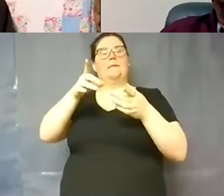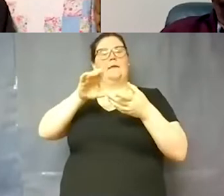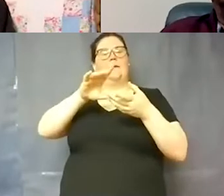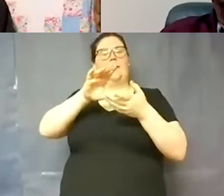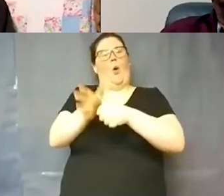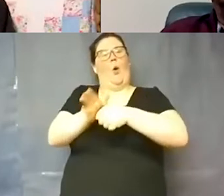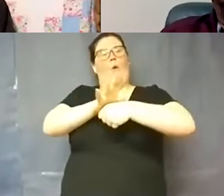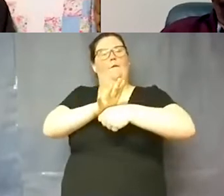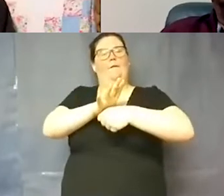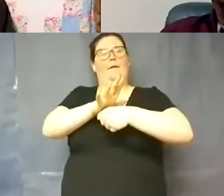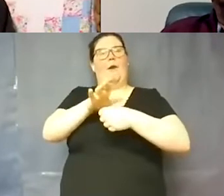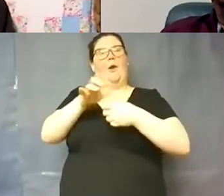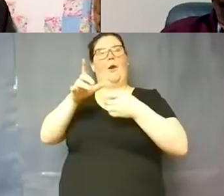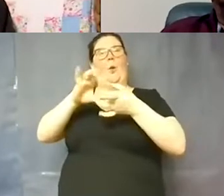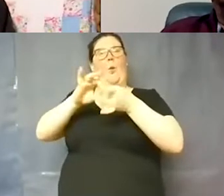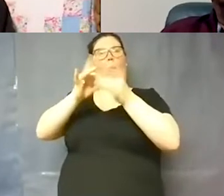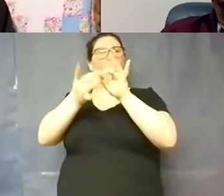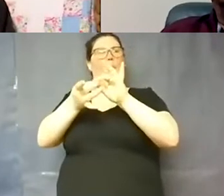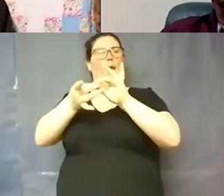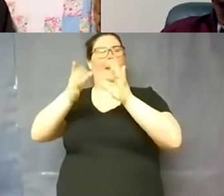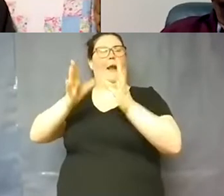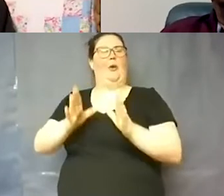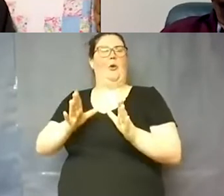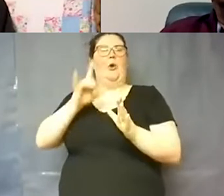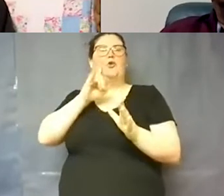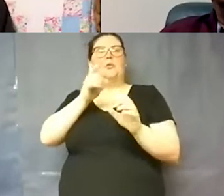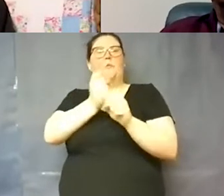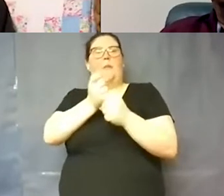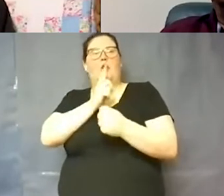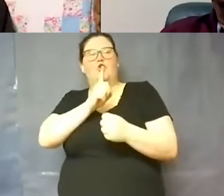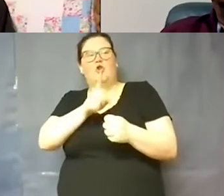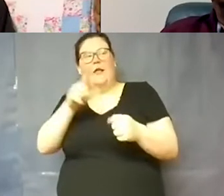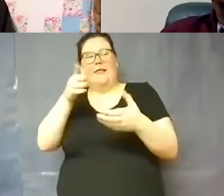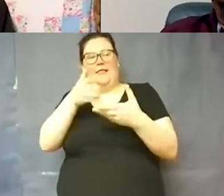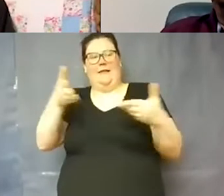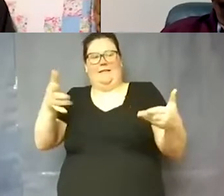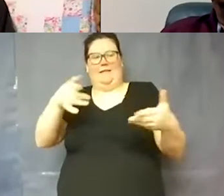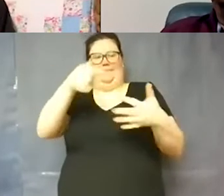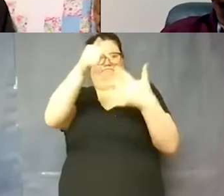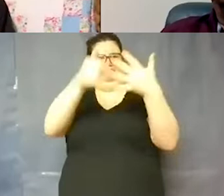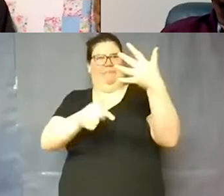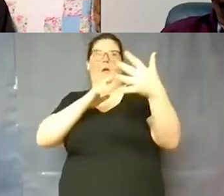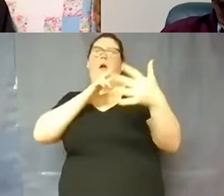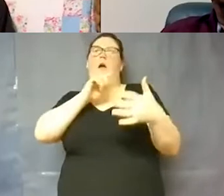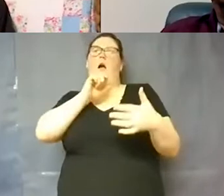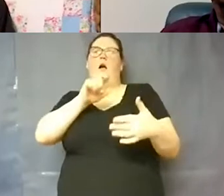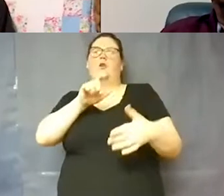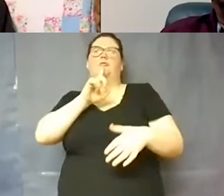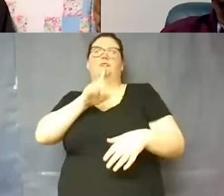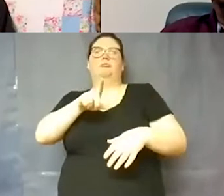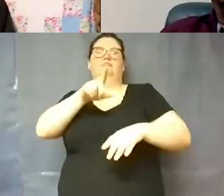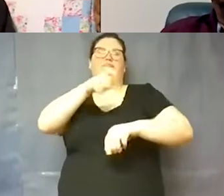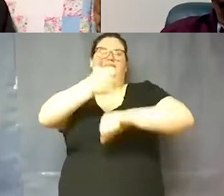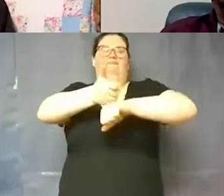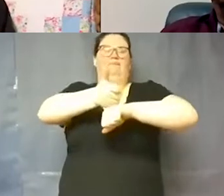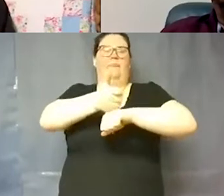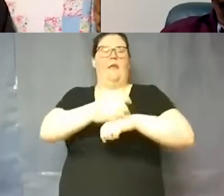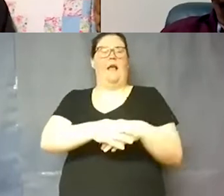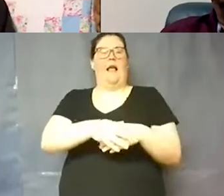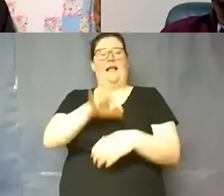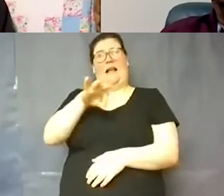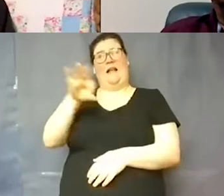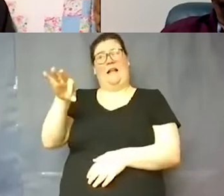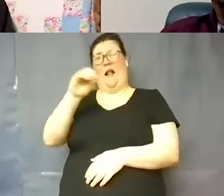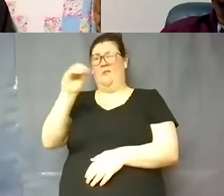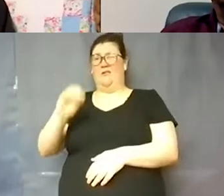follow up and make sure that these strategies are being implemented. And, you know, 99% of